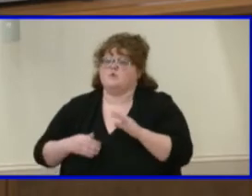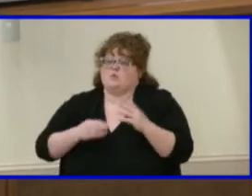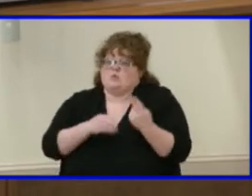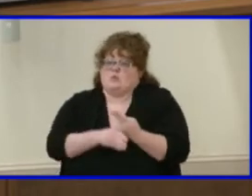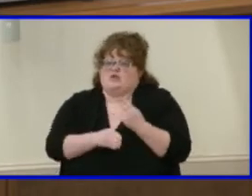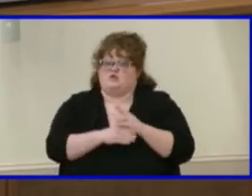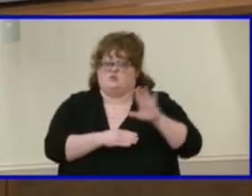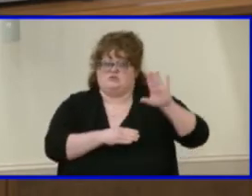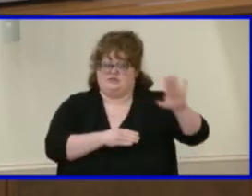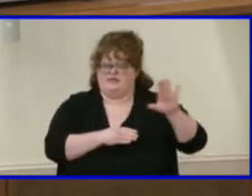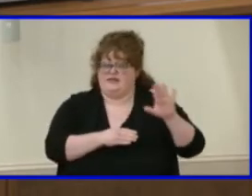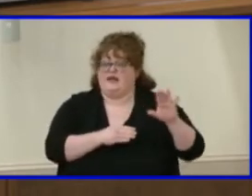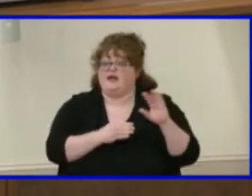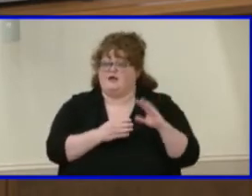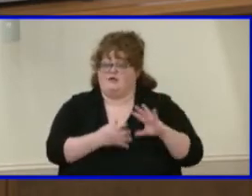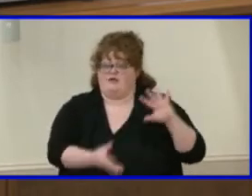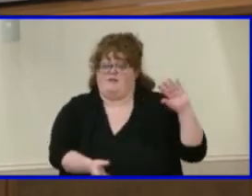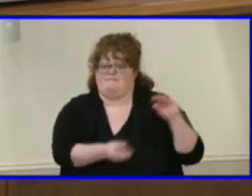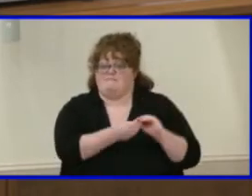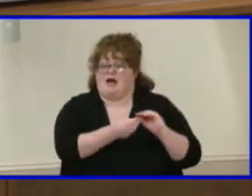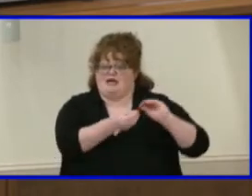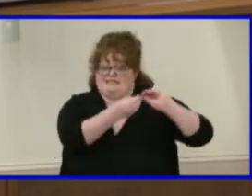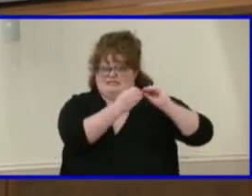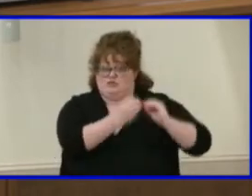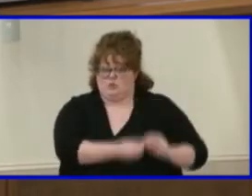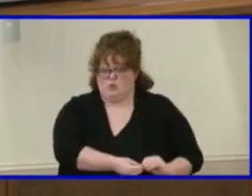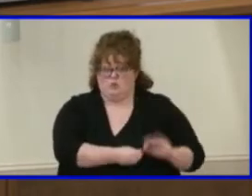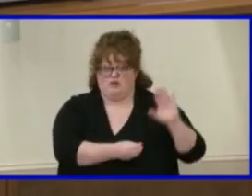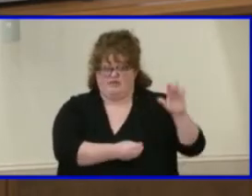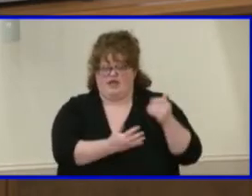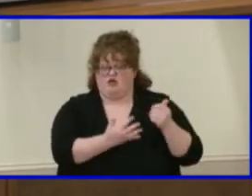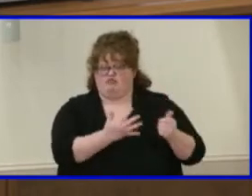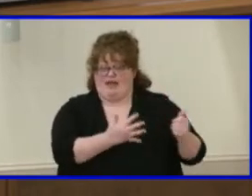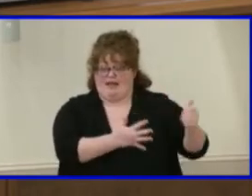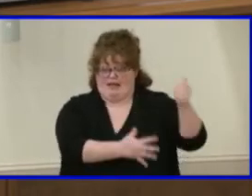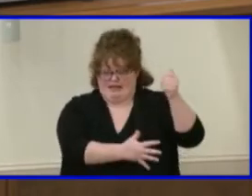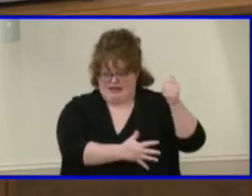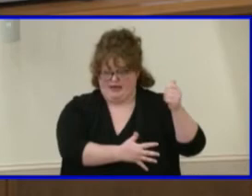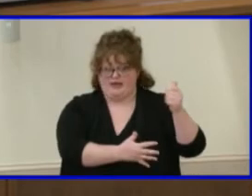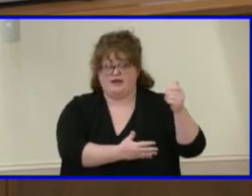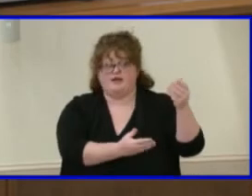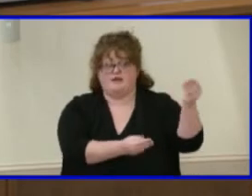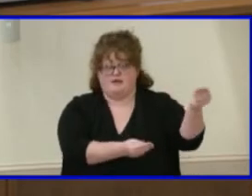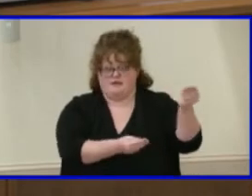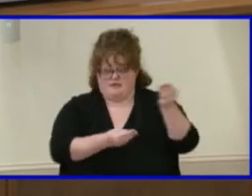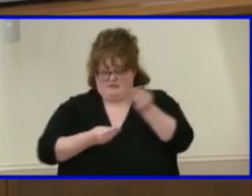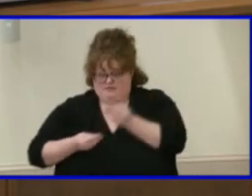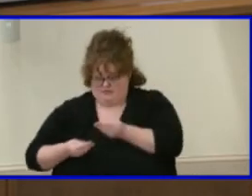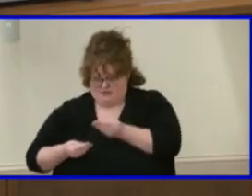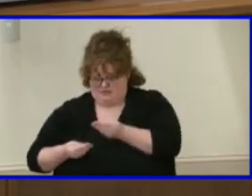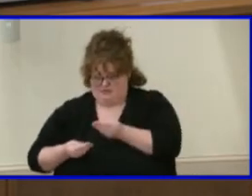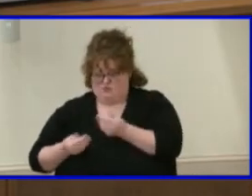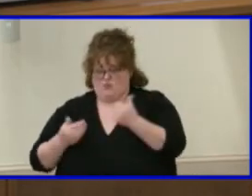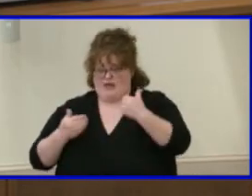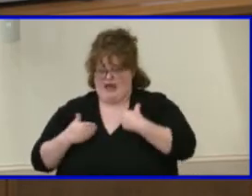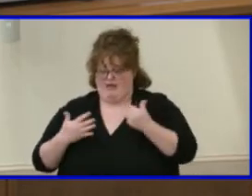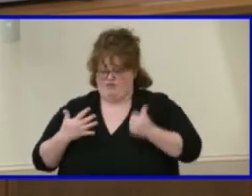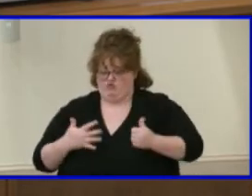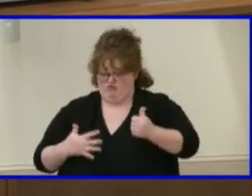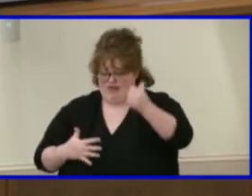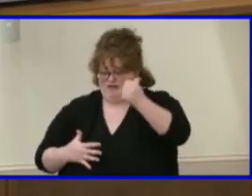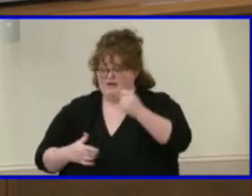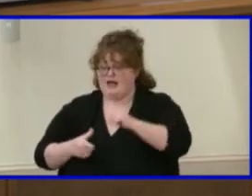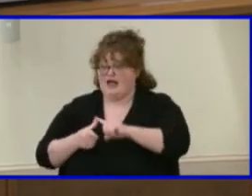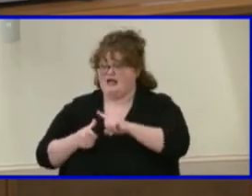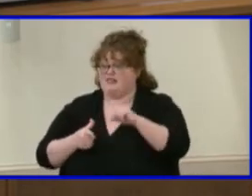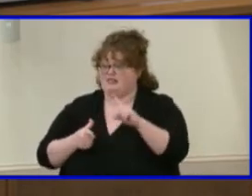a regionally, you know, structured type of thing, but we have our students ranked. And then from there, you kind of heard about how many